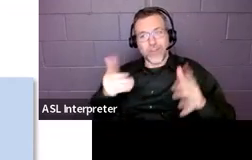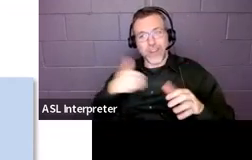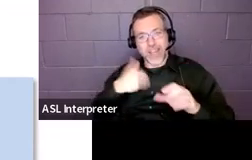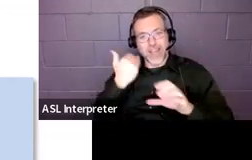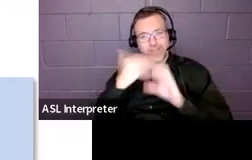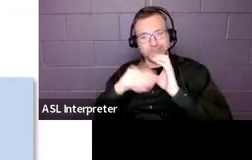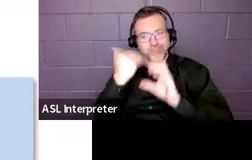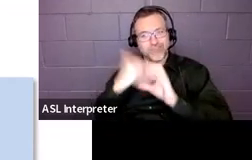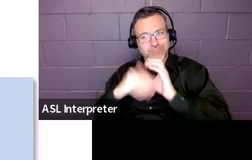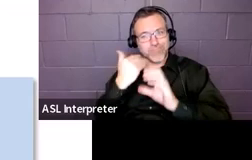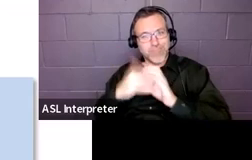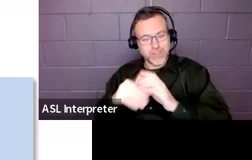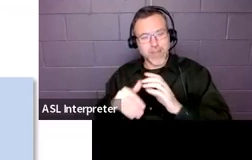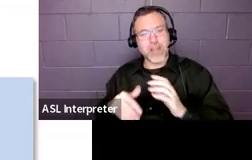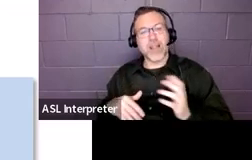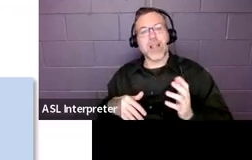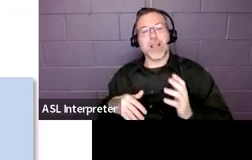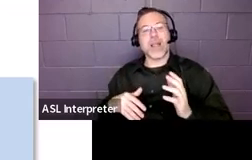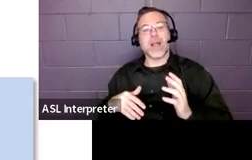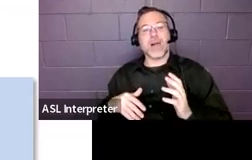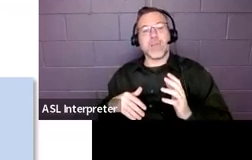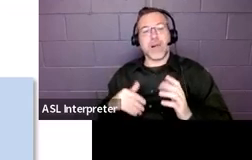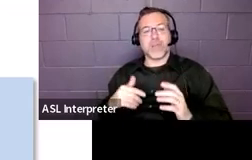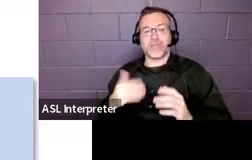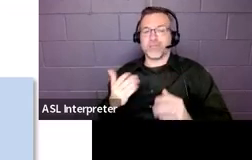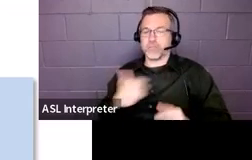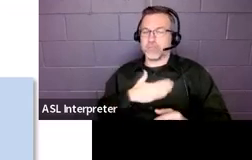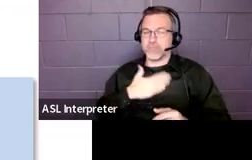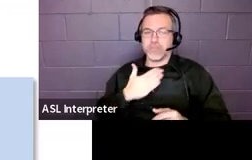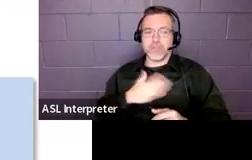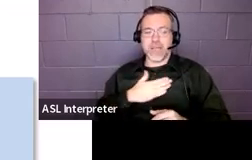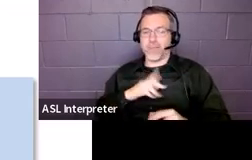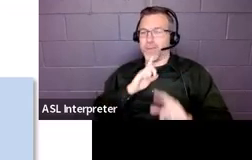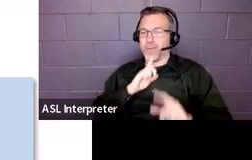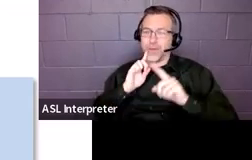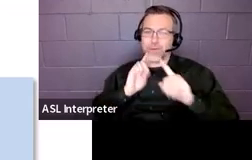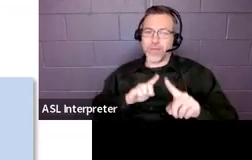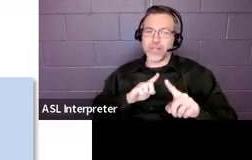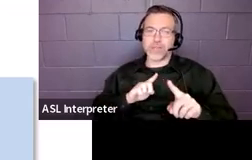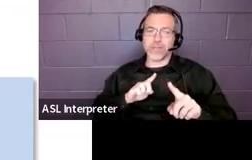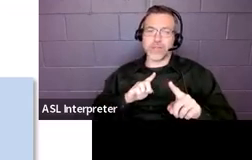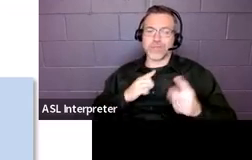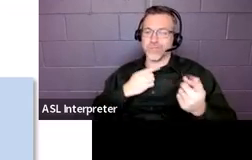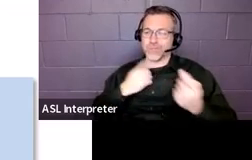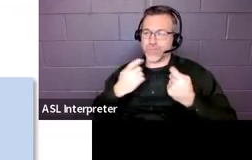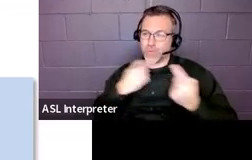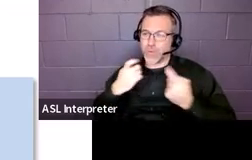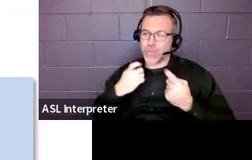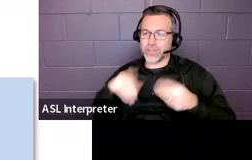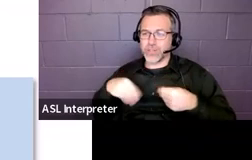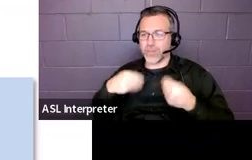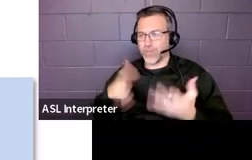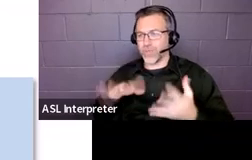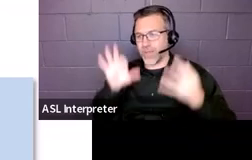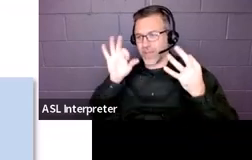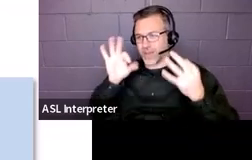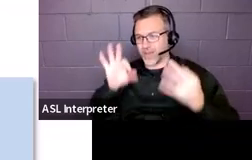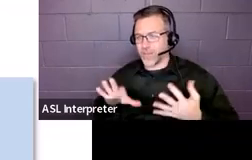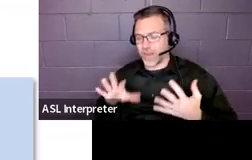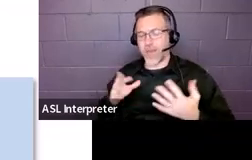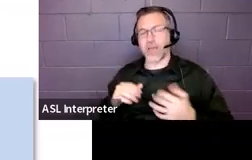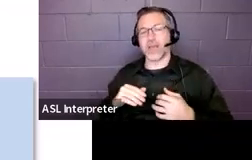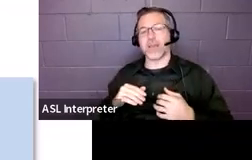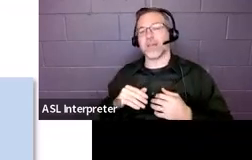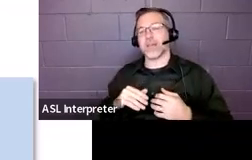Hopefully we got back to you soon. Um, but we, we're happy to answer questions as they come up to give you feedback. Just make sure that it's not